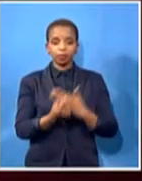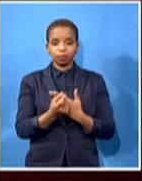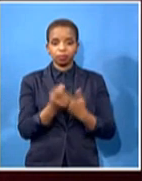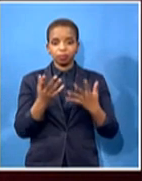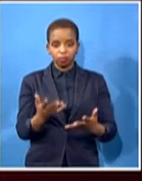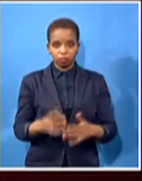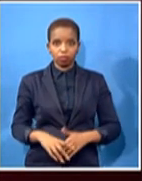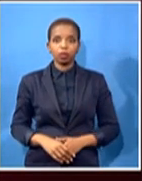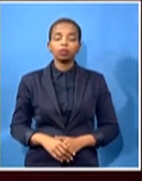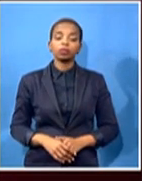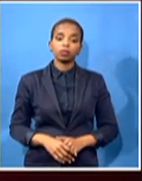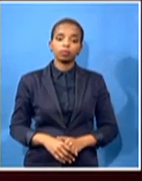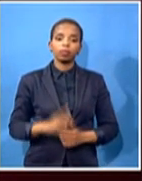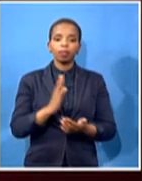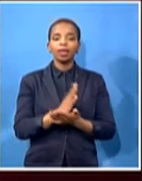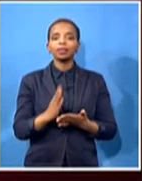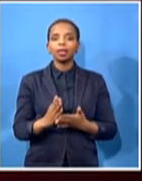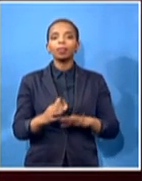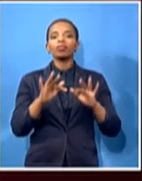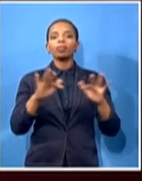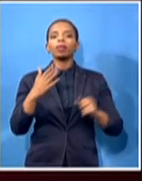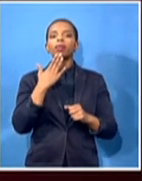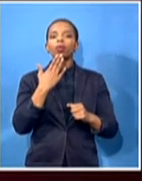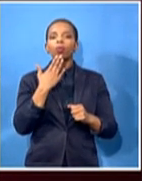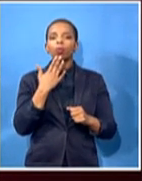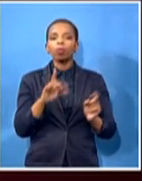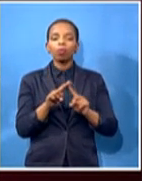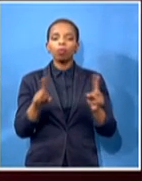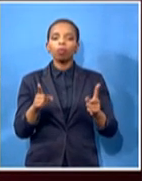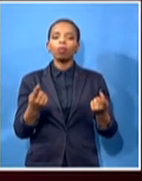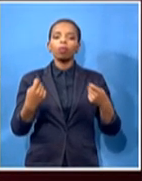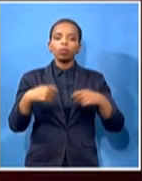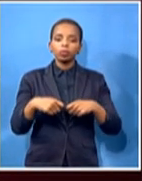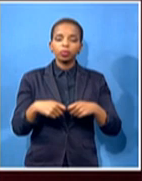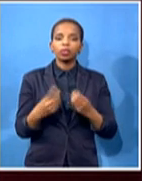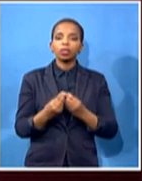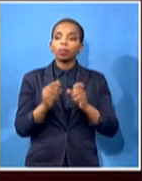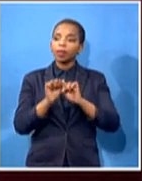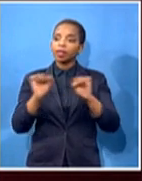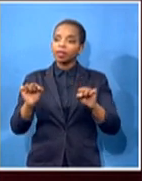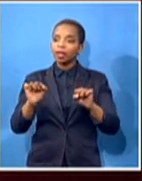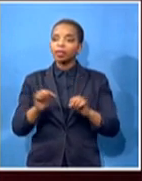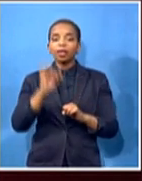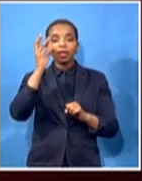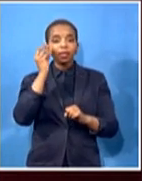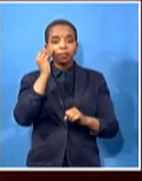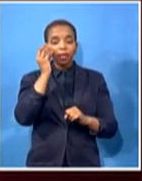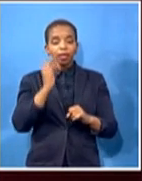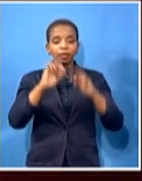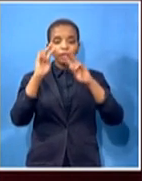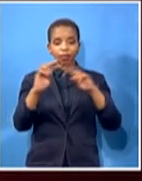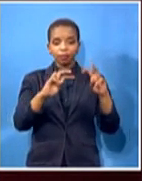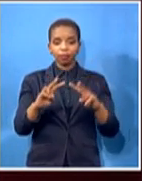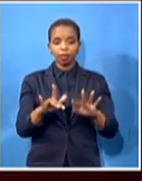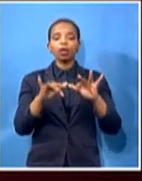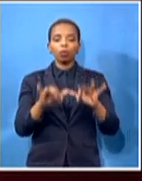contributed with their different theories to the investigation. They will continue and, I think, talk about their theories.